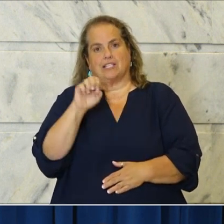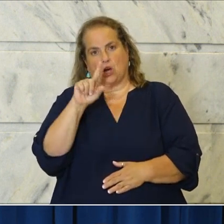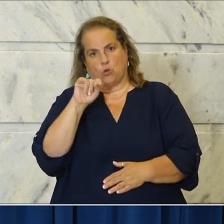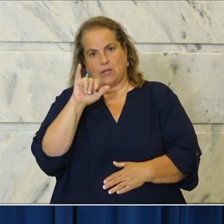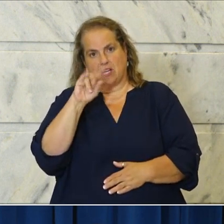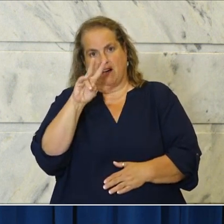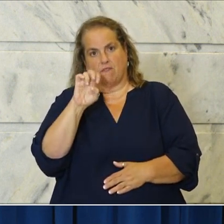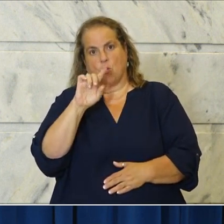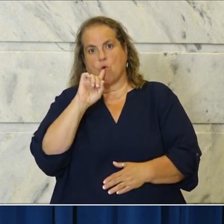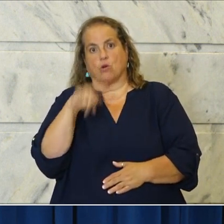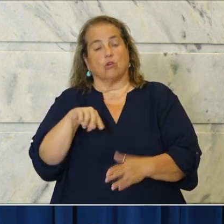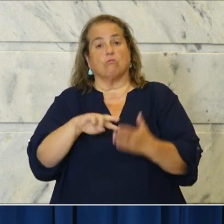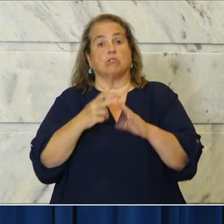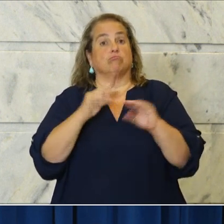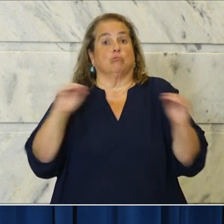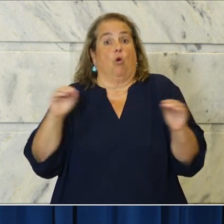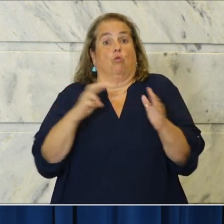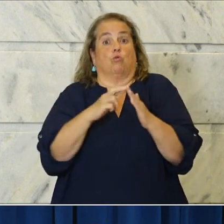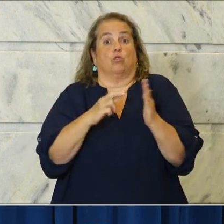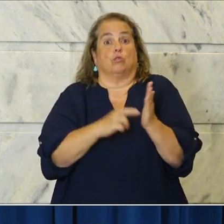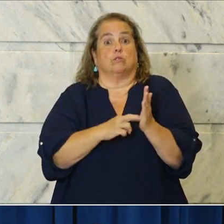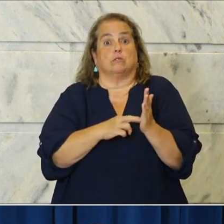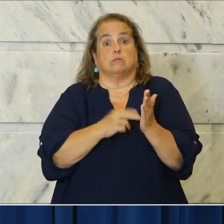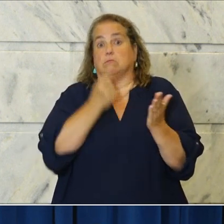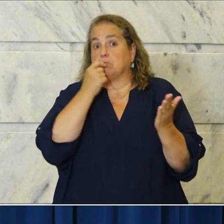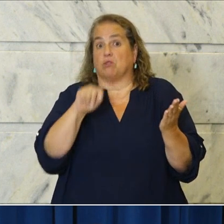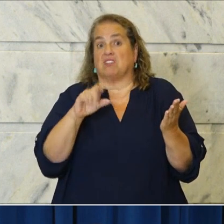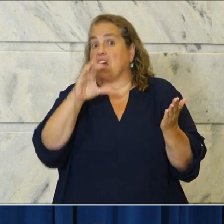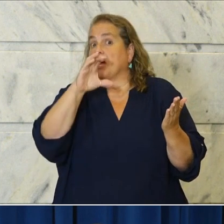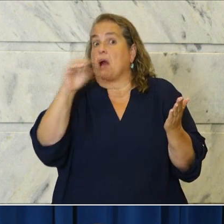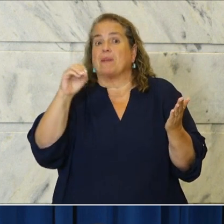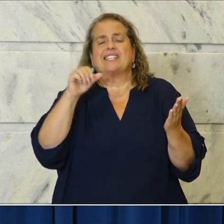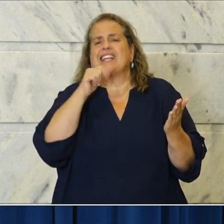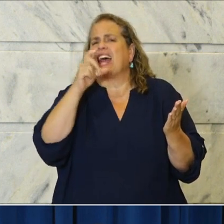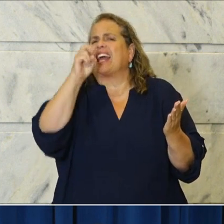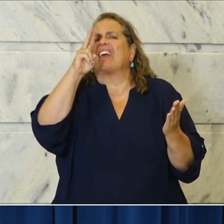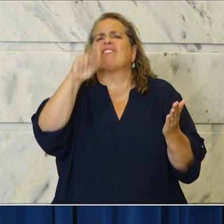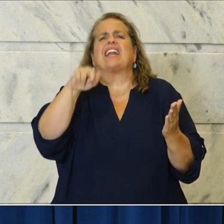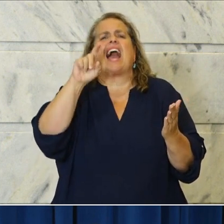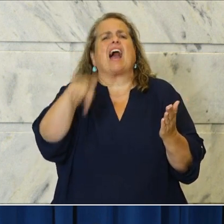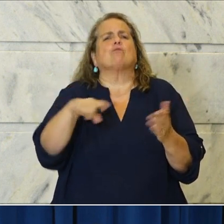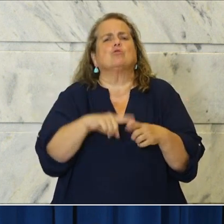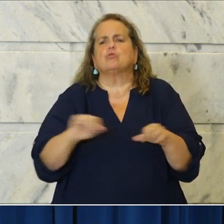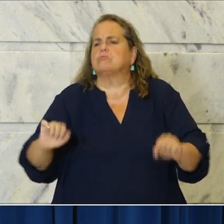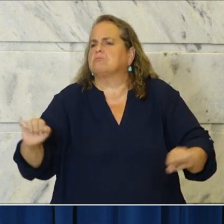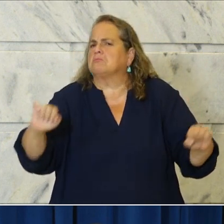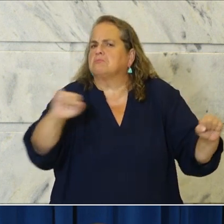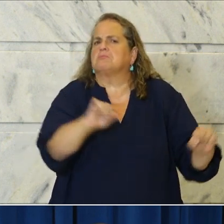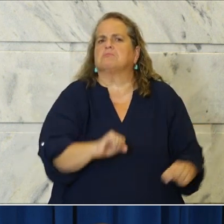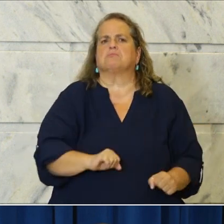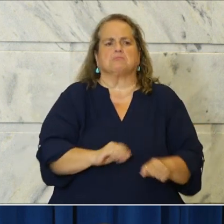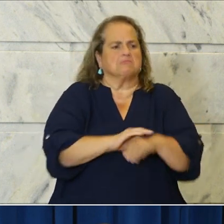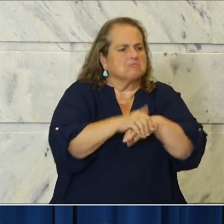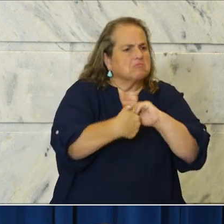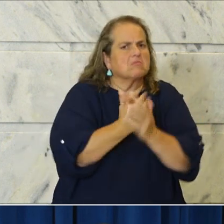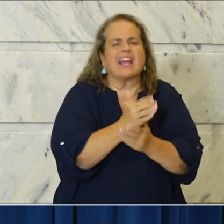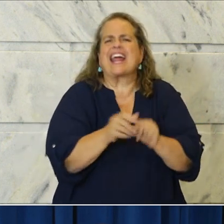No rules. Companies wouldn't even have to sanitize or use hand sanitizer.